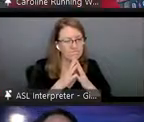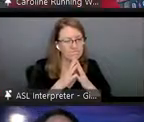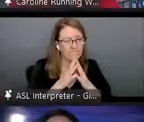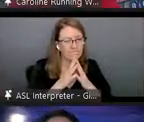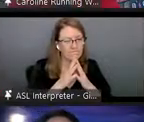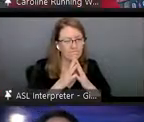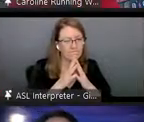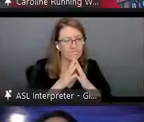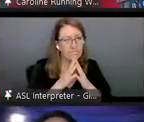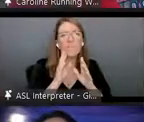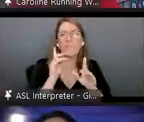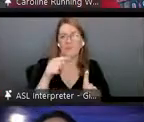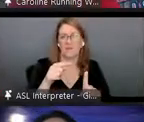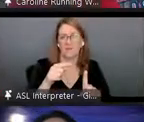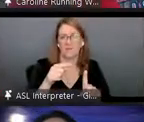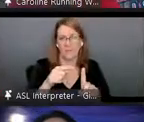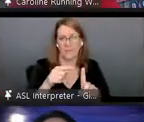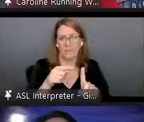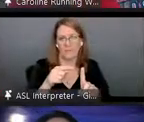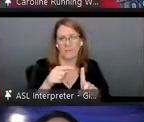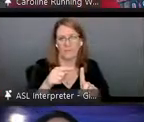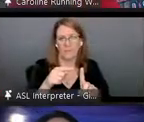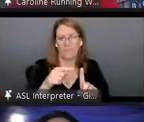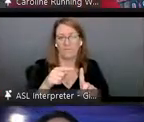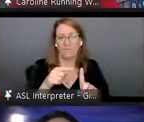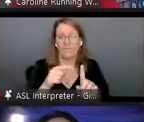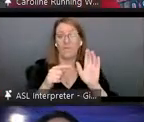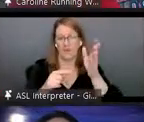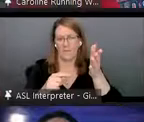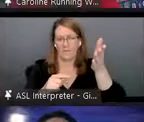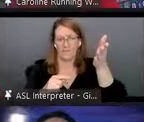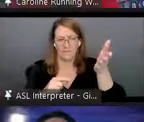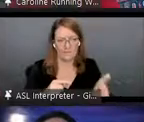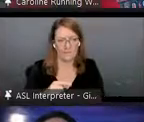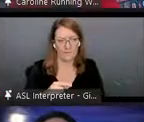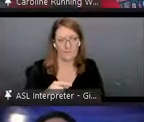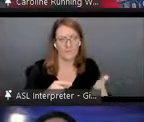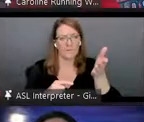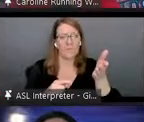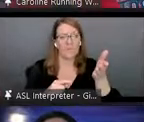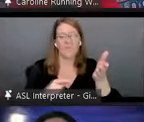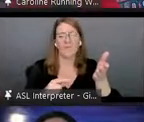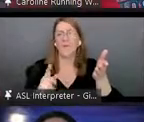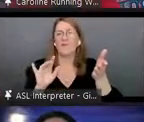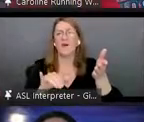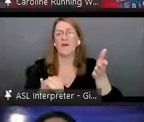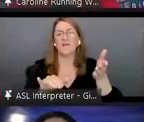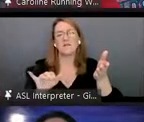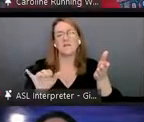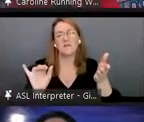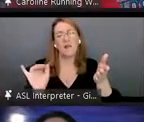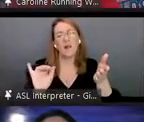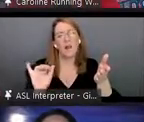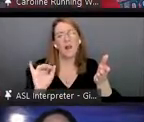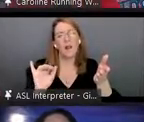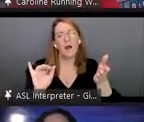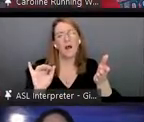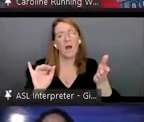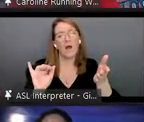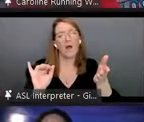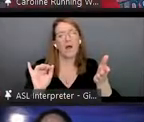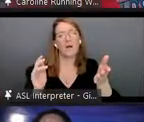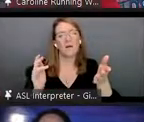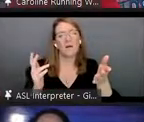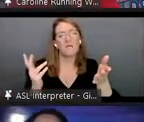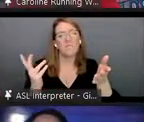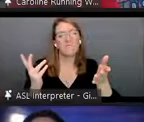this one so yeah so this is like um the full you know kind of